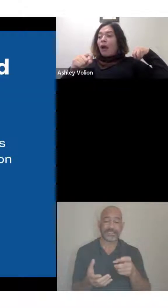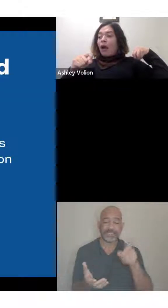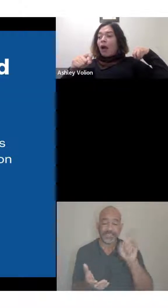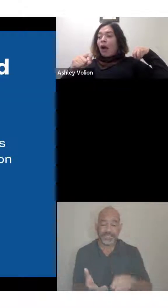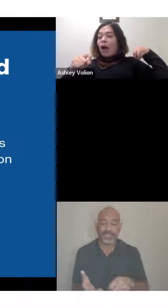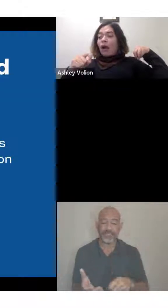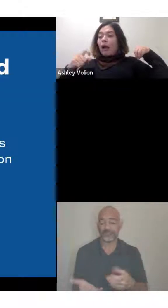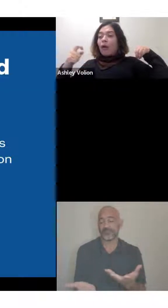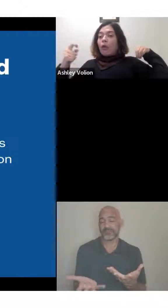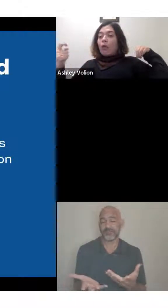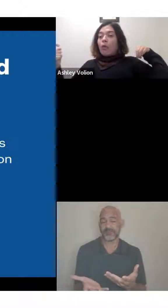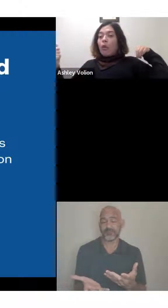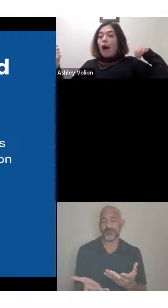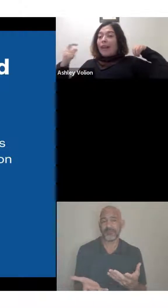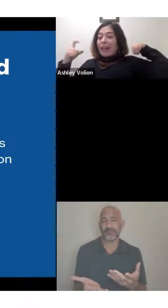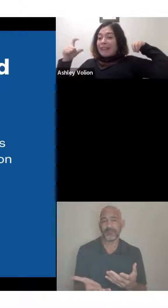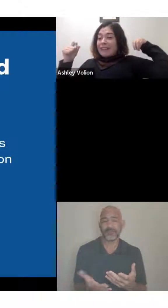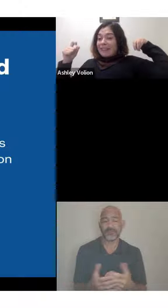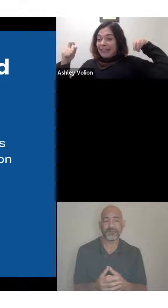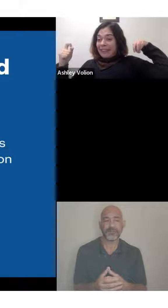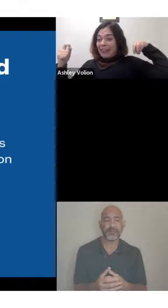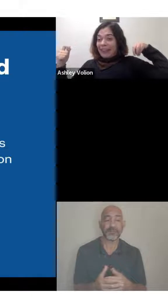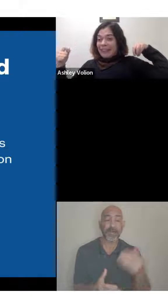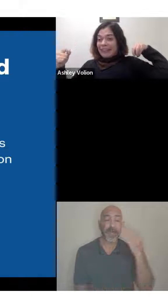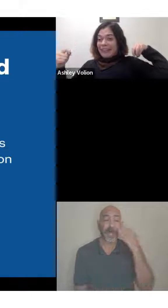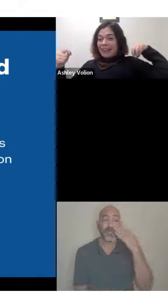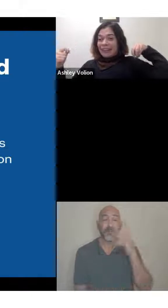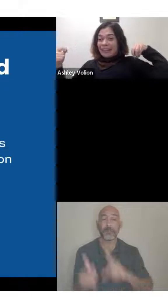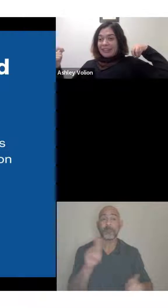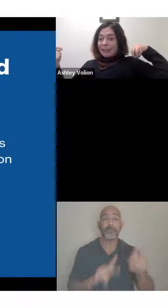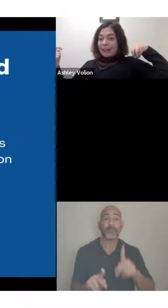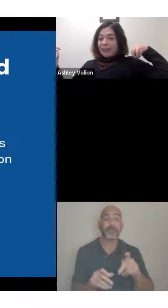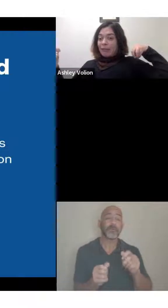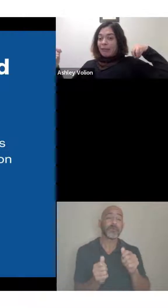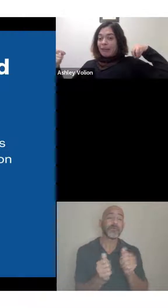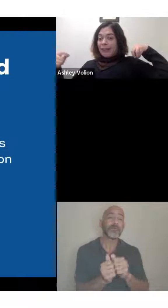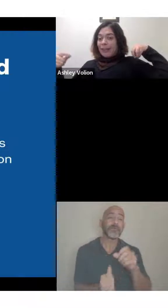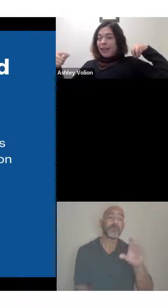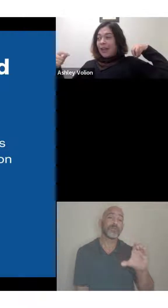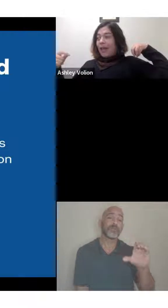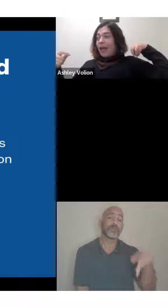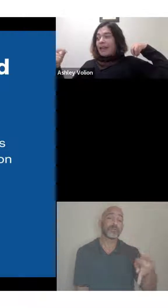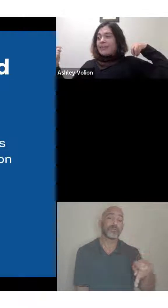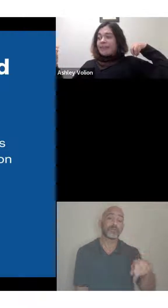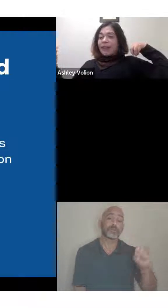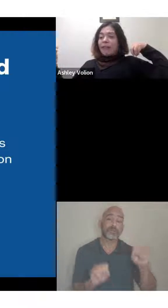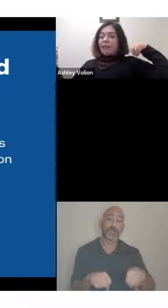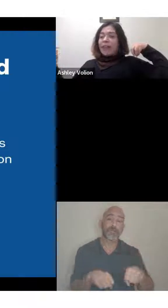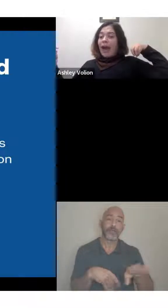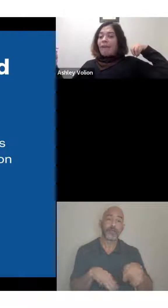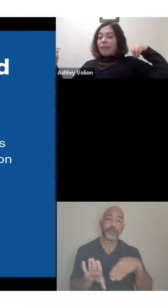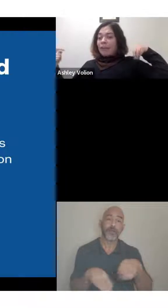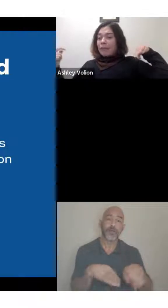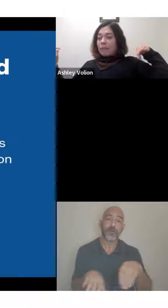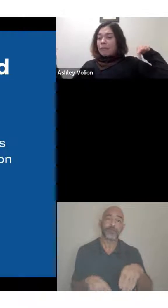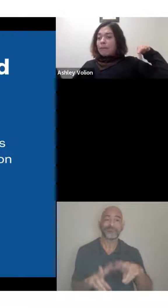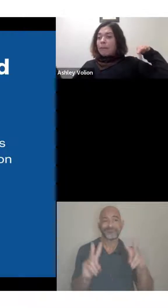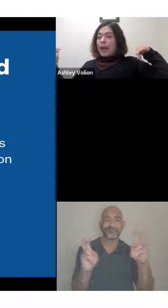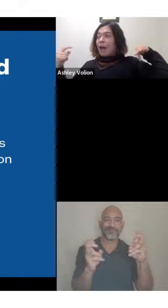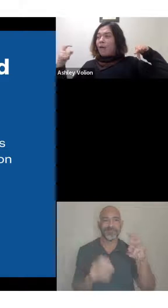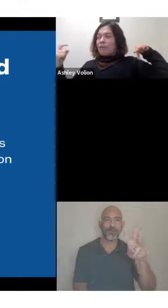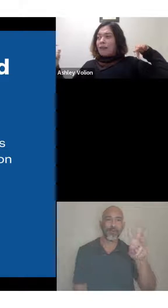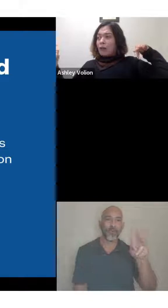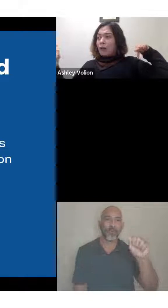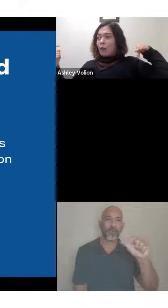are walkies, as they like to say in the disability community. And so they only have a limp.